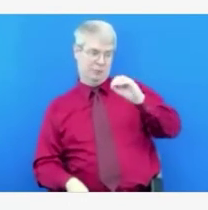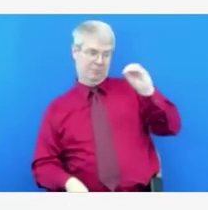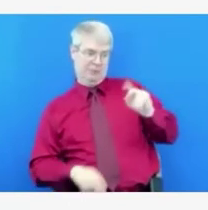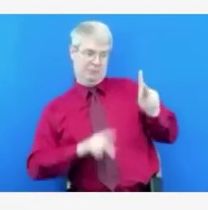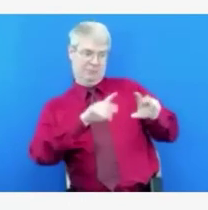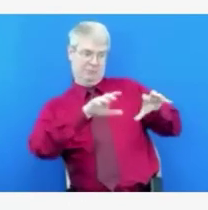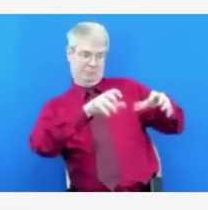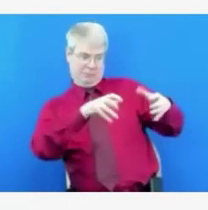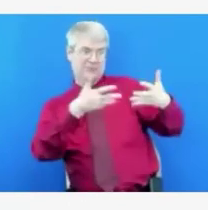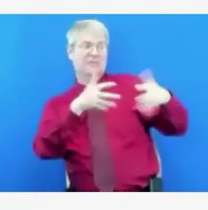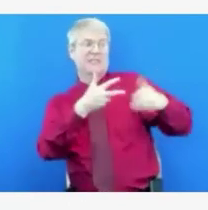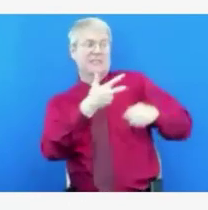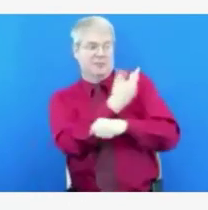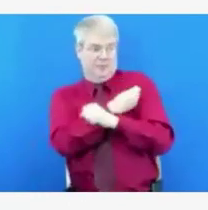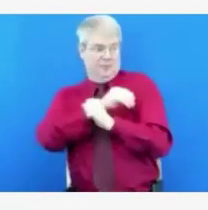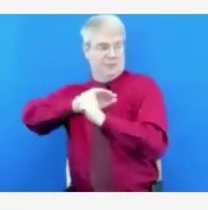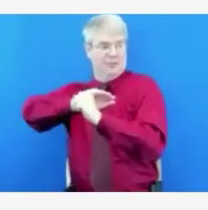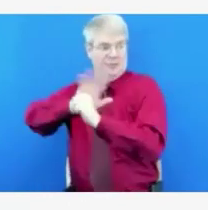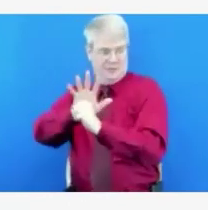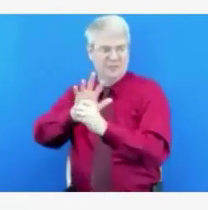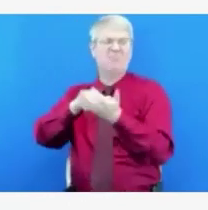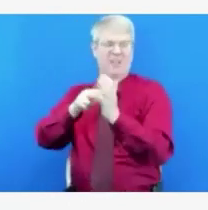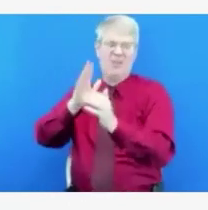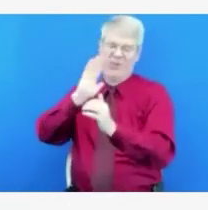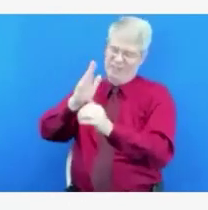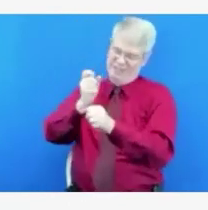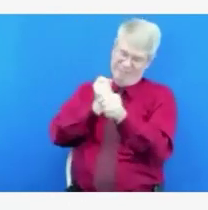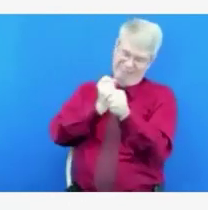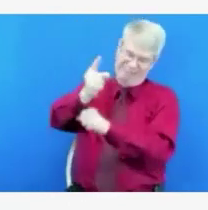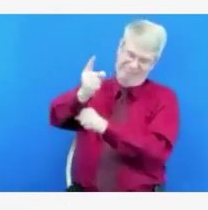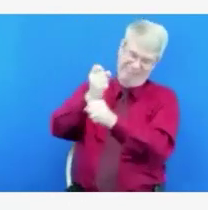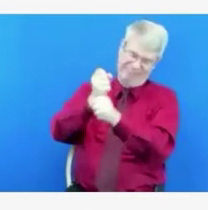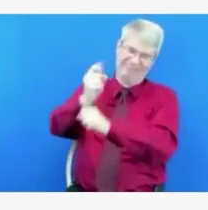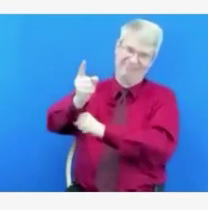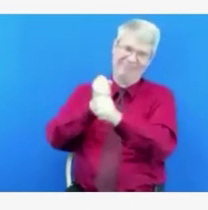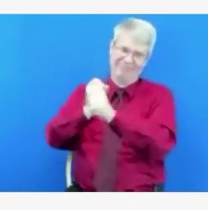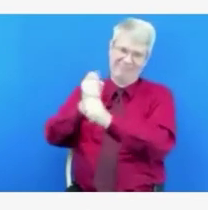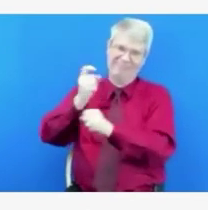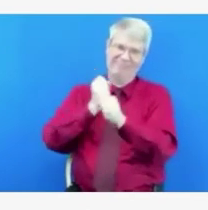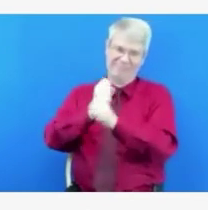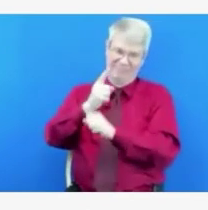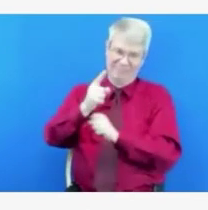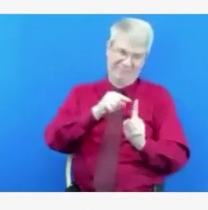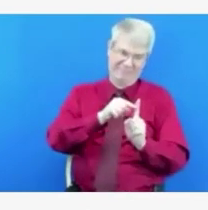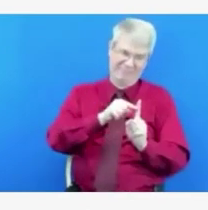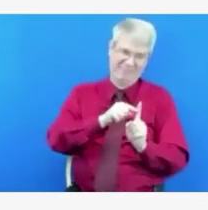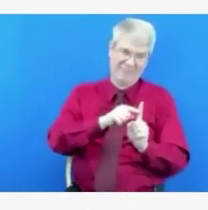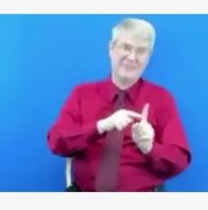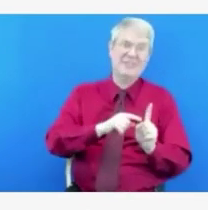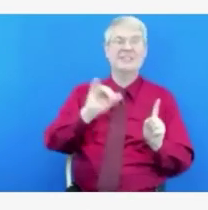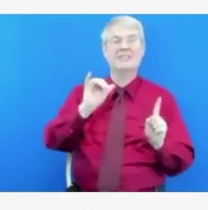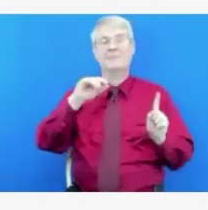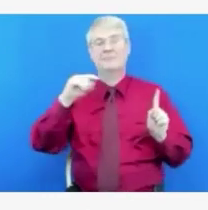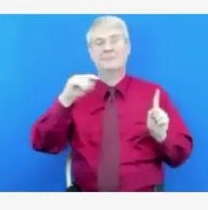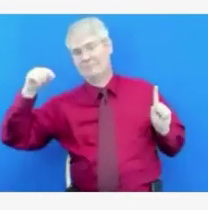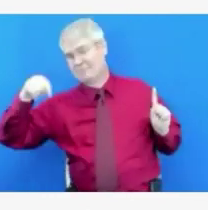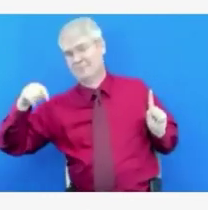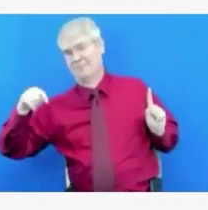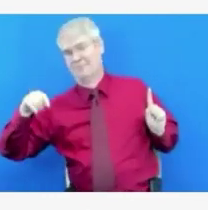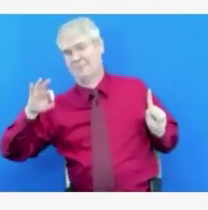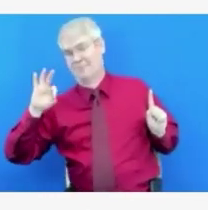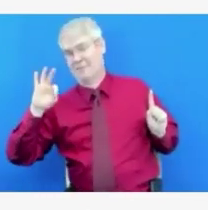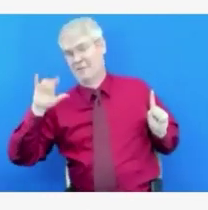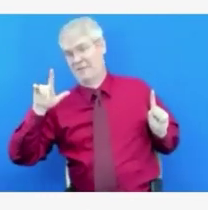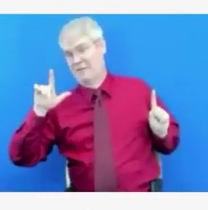little bit, partly because it's influenza season, and every year we urge Idahoans to get vaccinated. And Idaho is one of the lowest in the